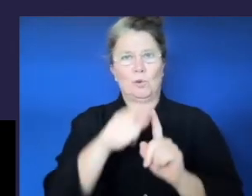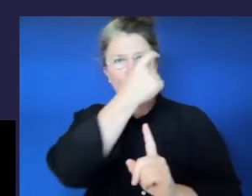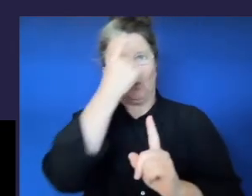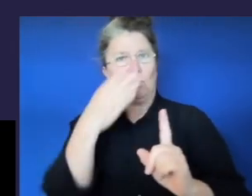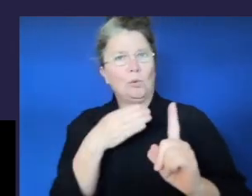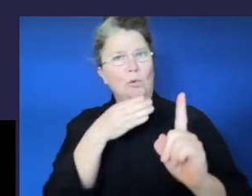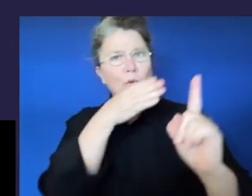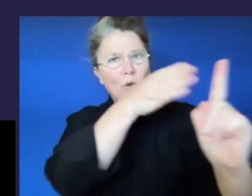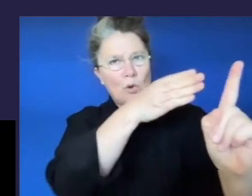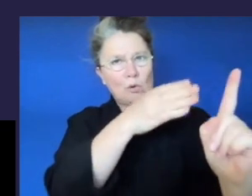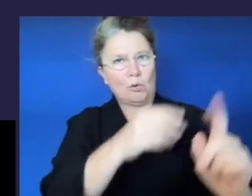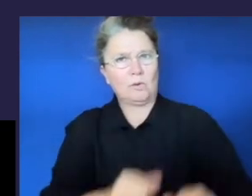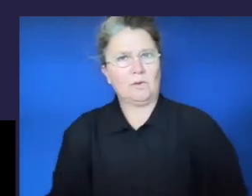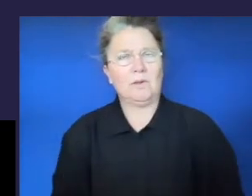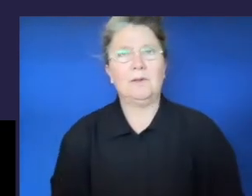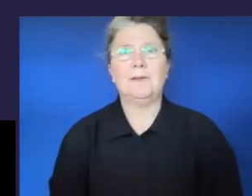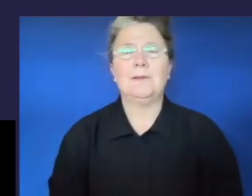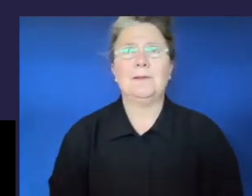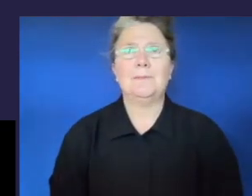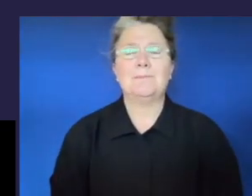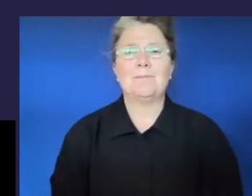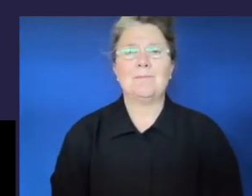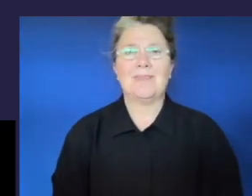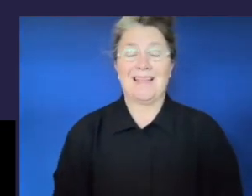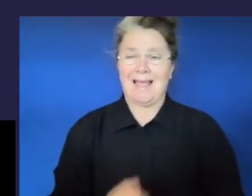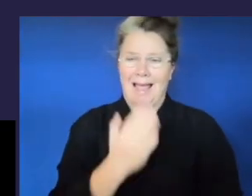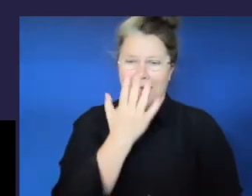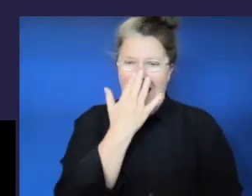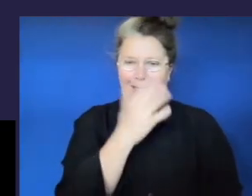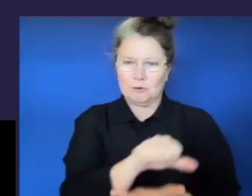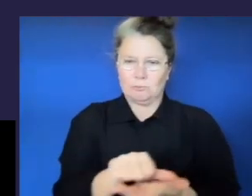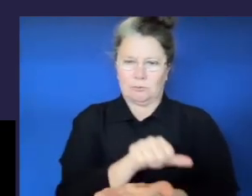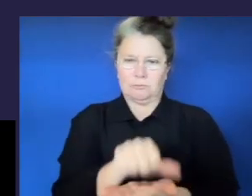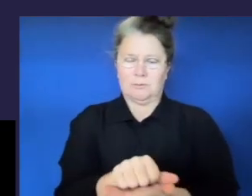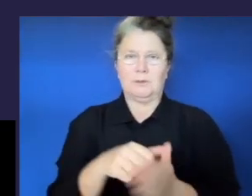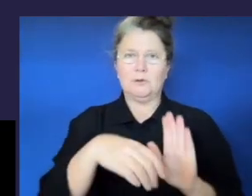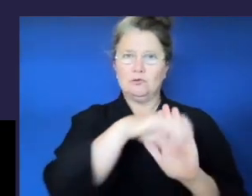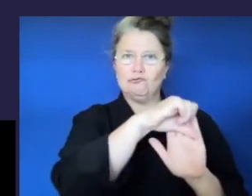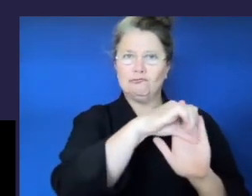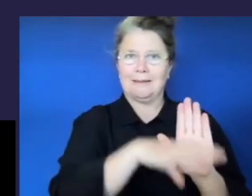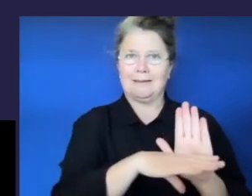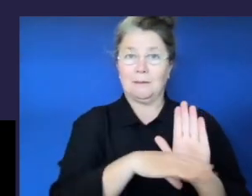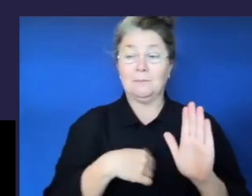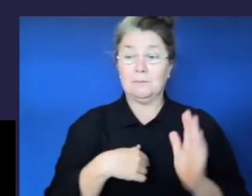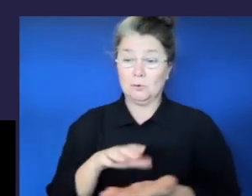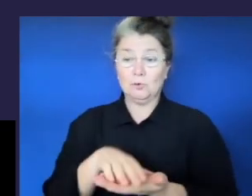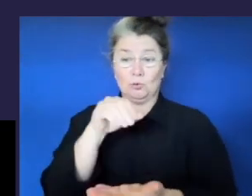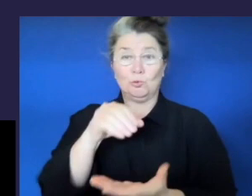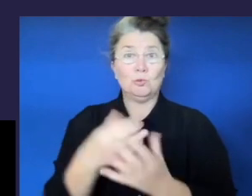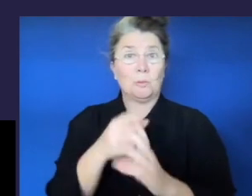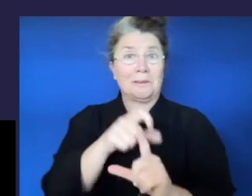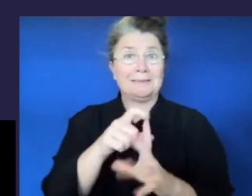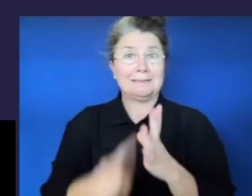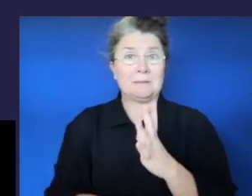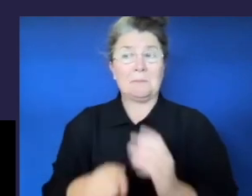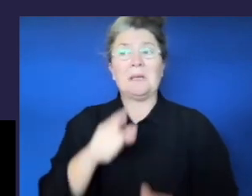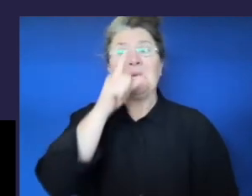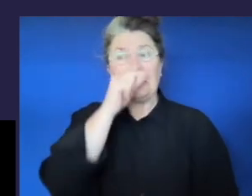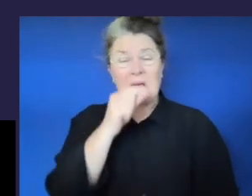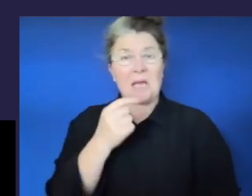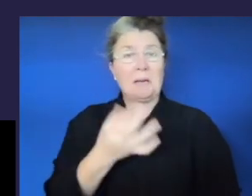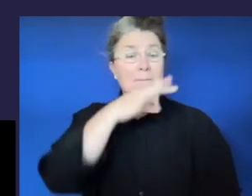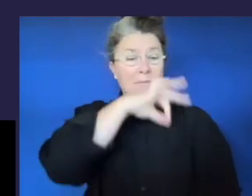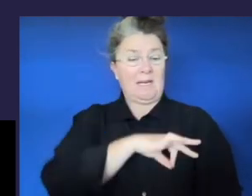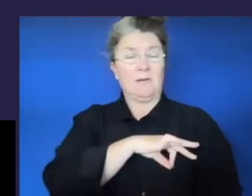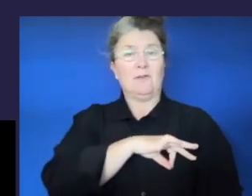When accessing age equivalent curriculum, students with disability can benefit from reasonable adjustments that enable them to learn